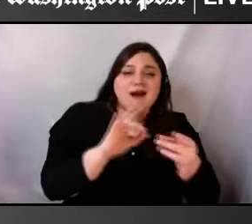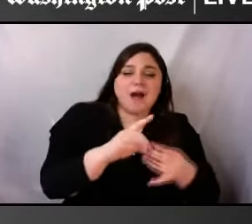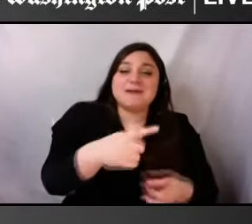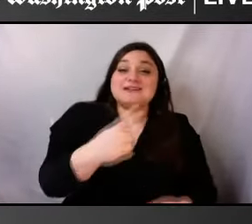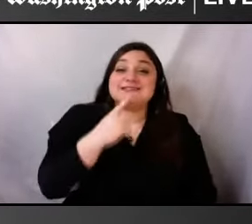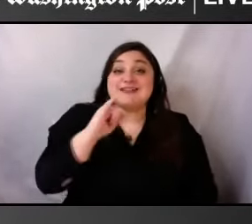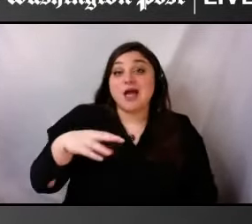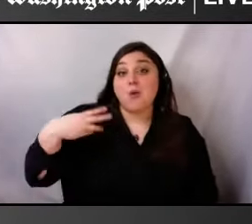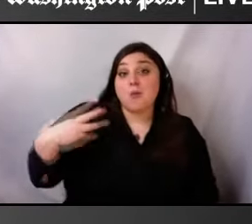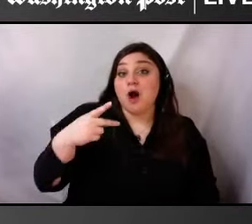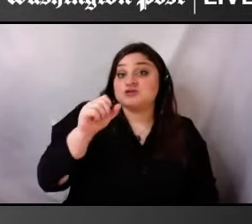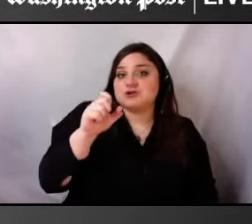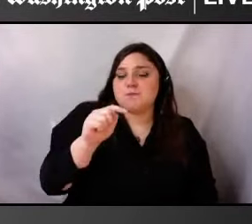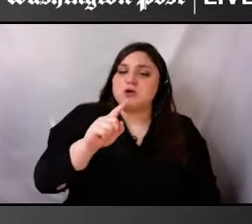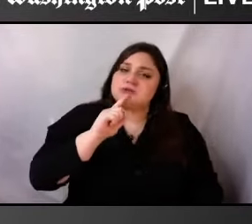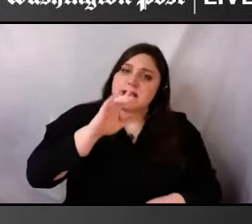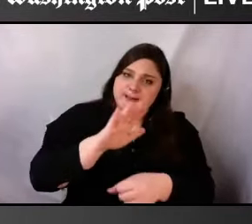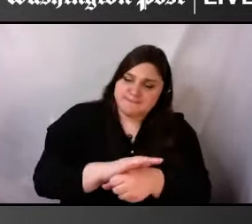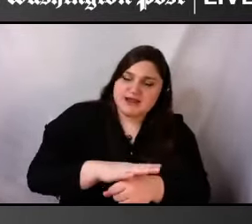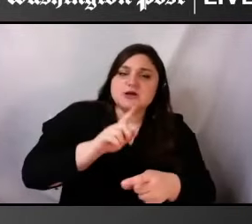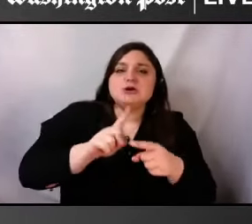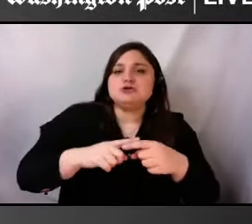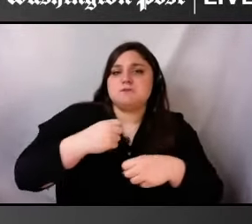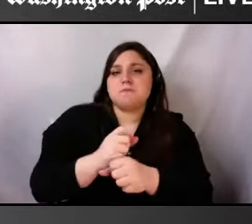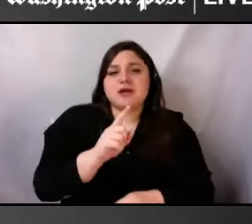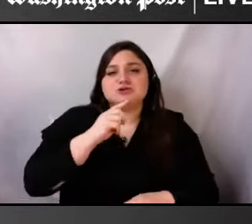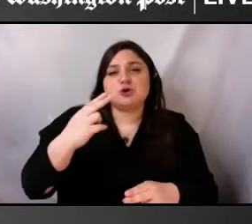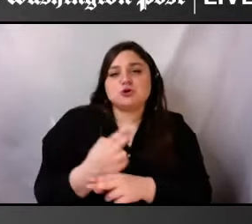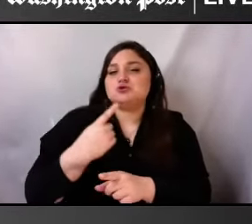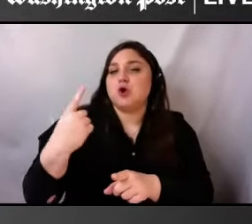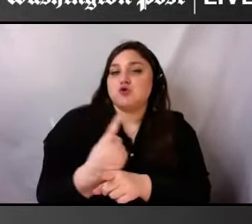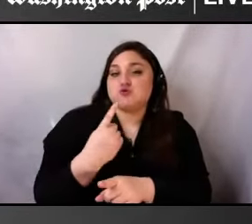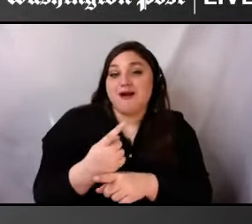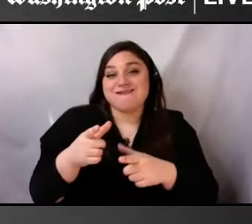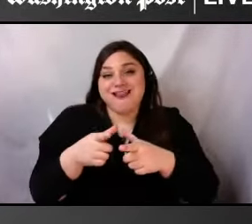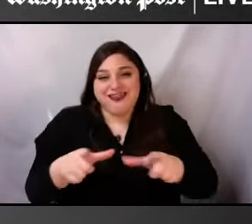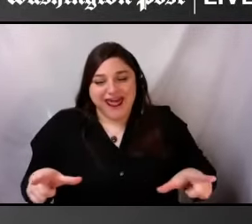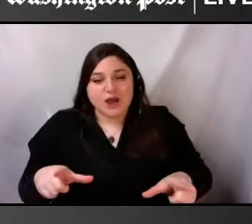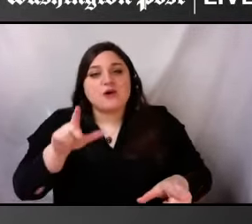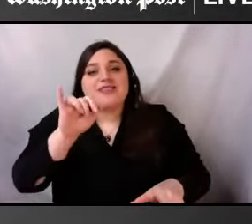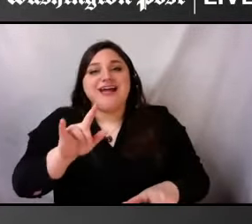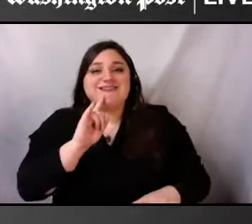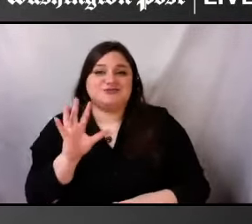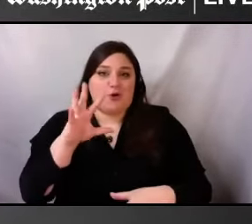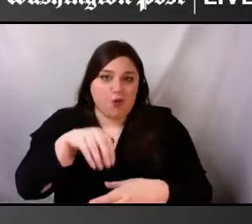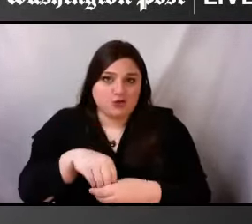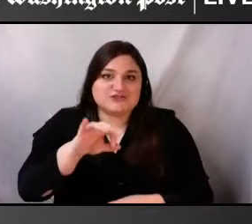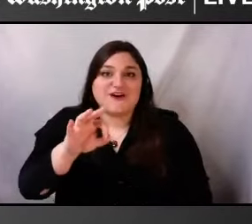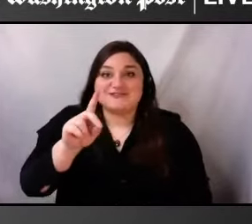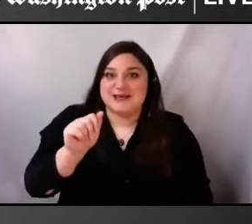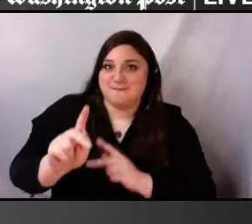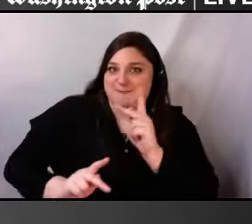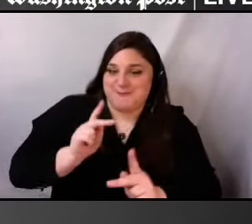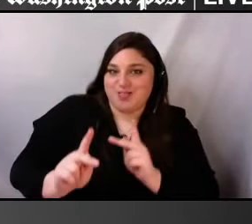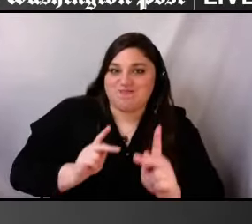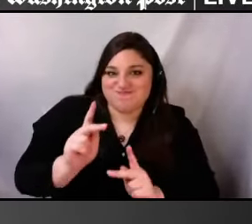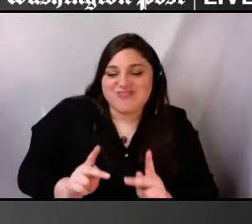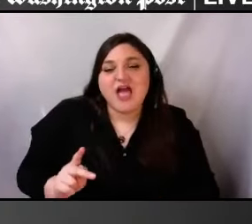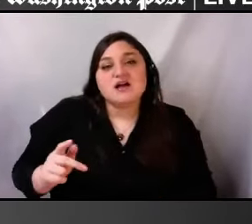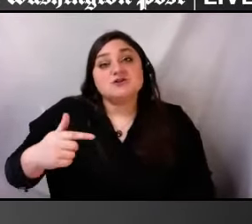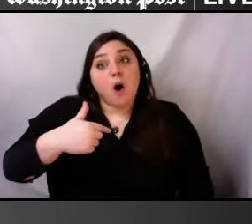correct language, being inclusive of disabled people. Because I have a solution for you and for